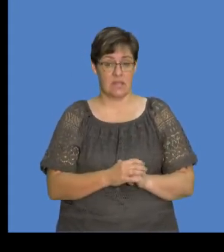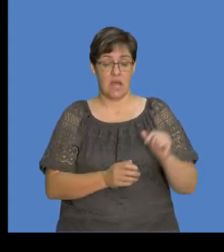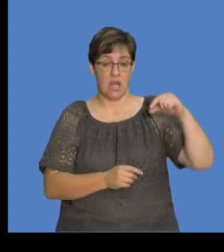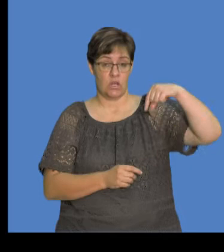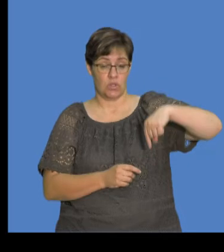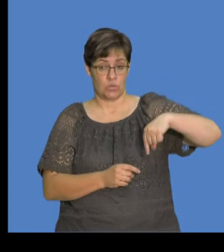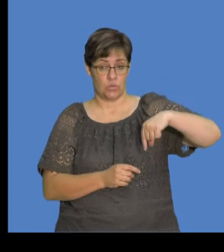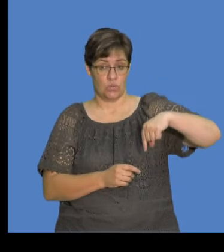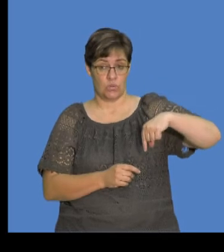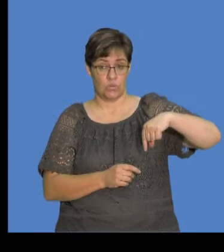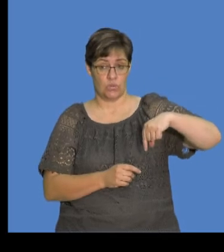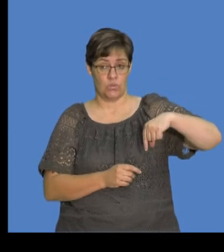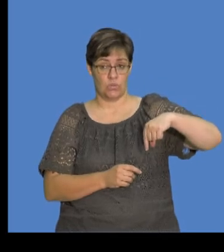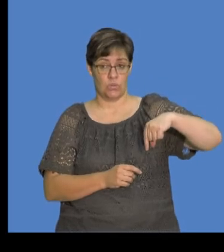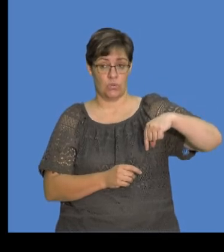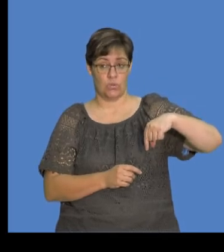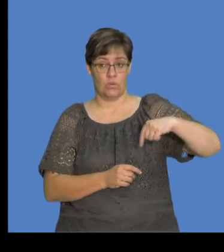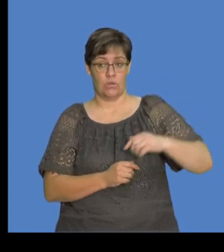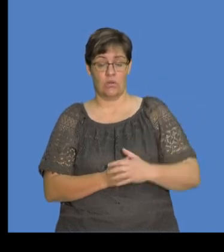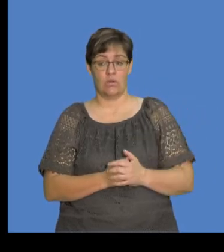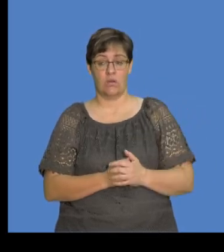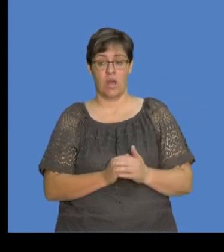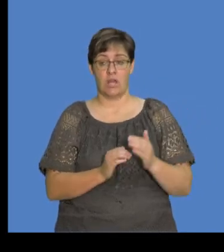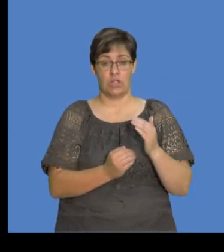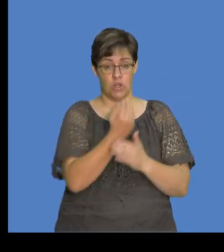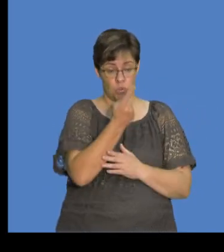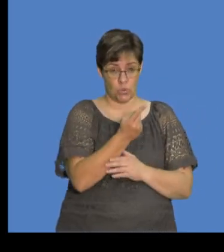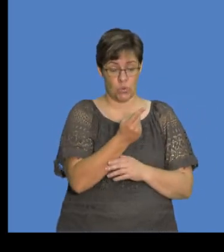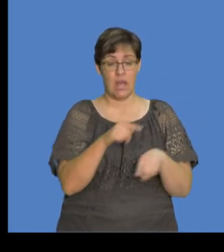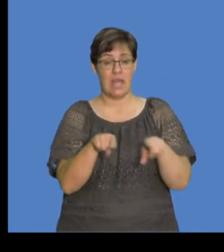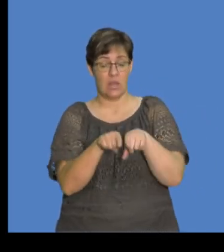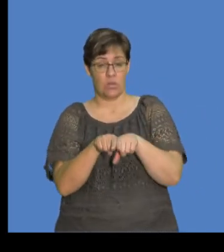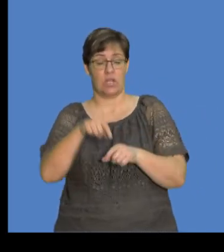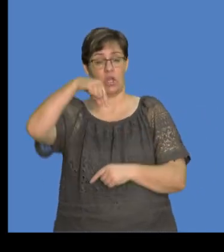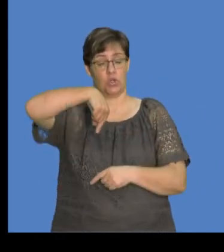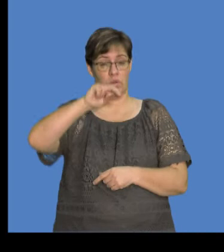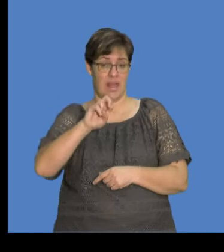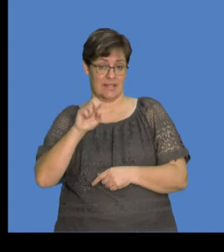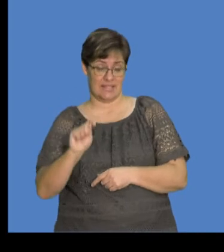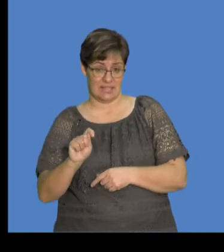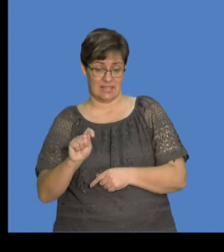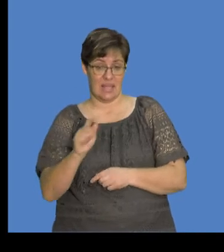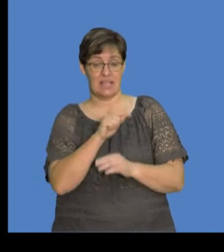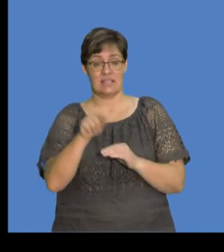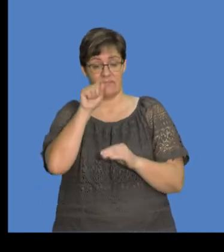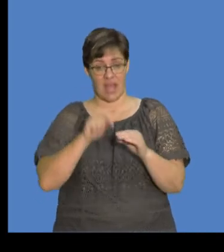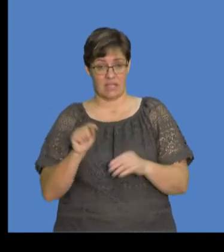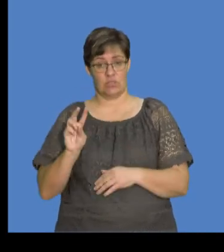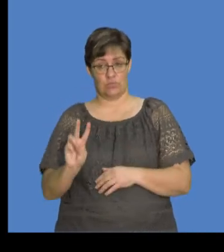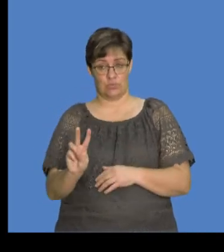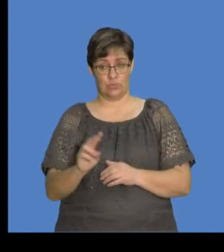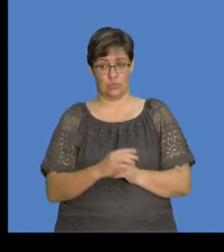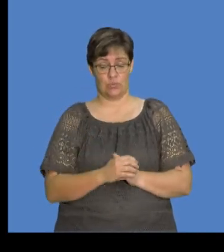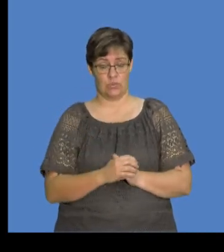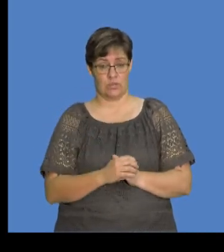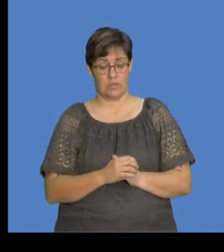that Q nu is actually equals to Q net, okay, divided